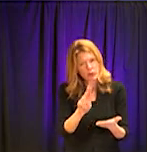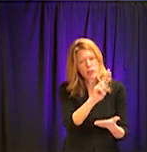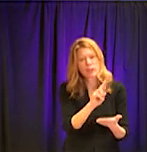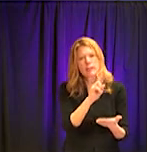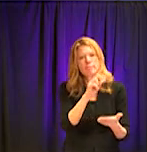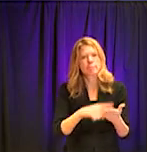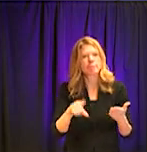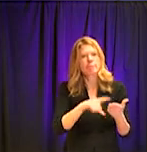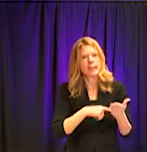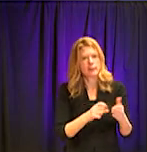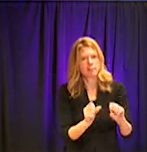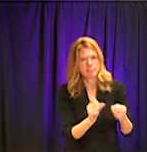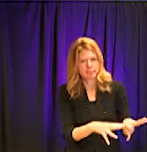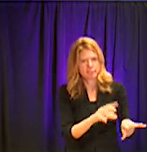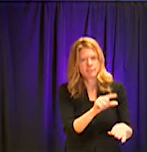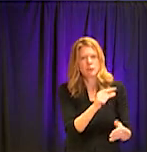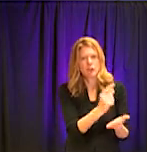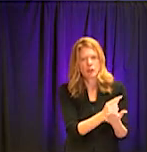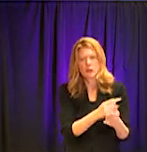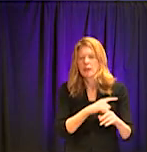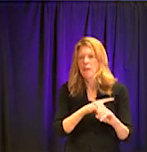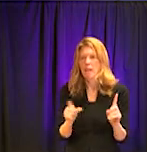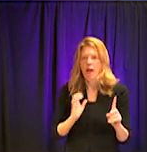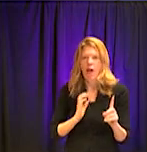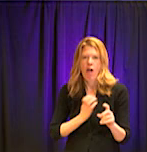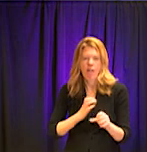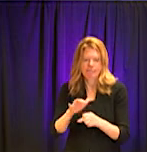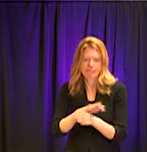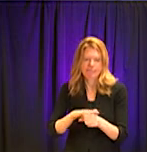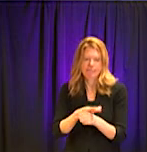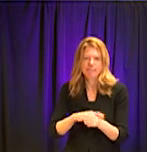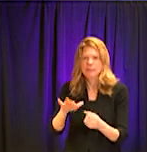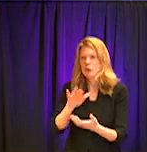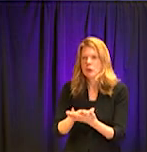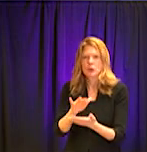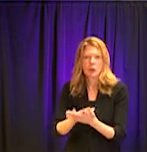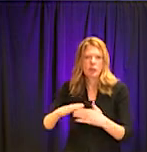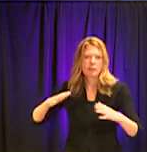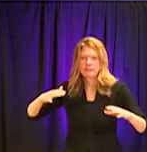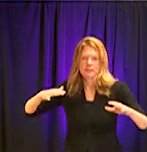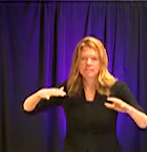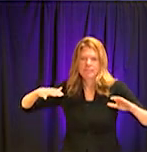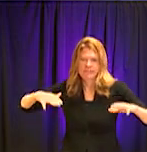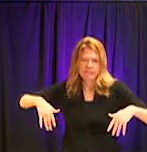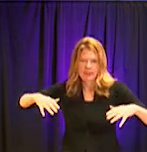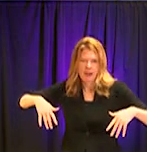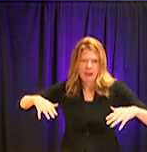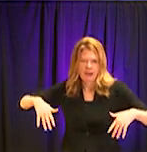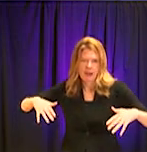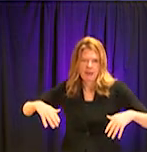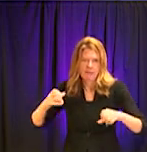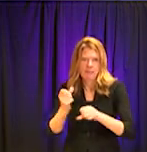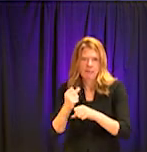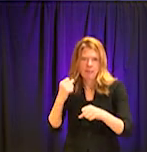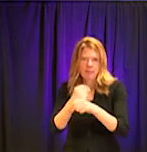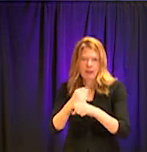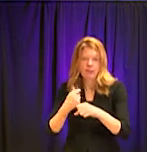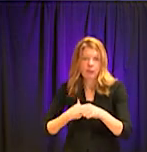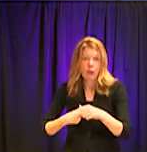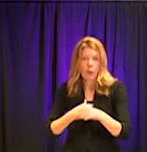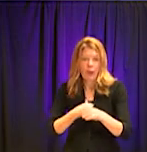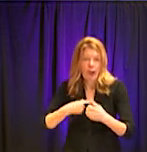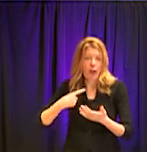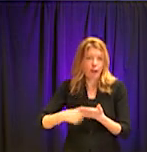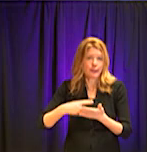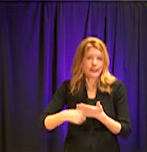But I will tell you in DeKalb County that decision has not been made today. I will tell you we are behind the curtain looking at